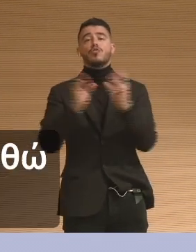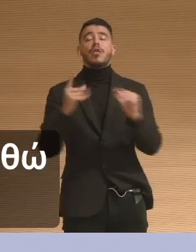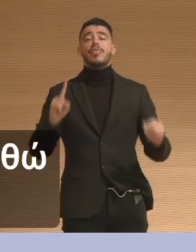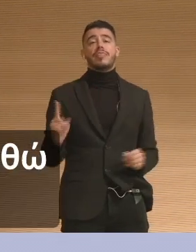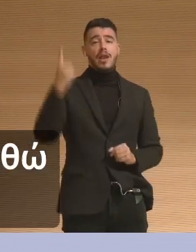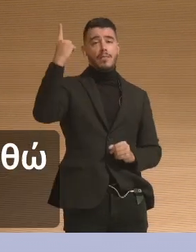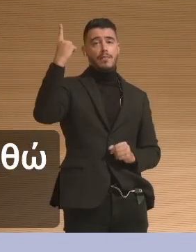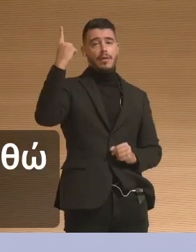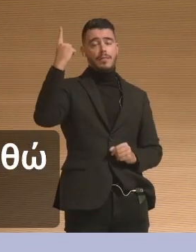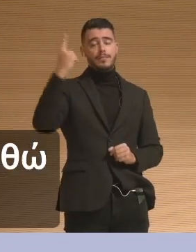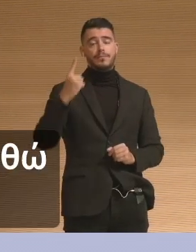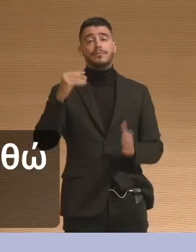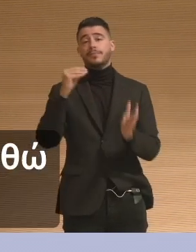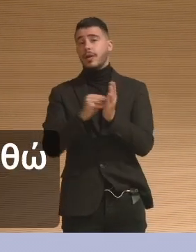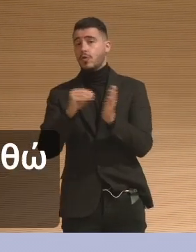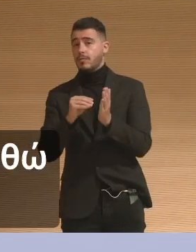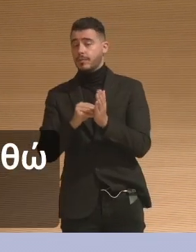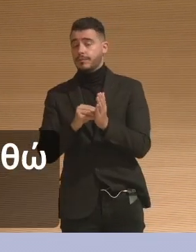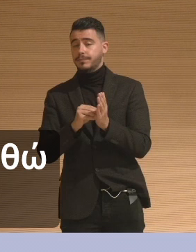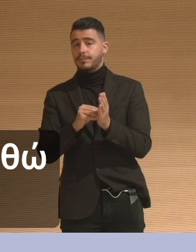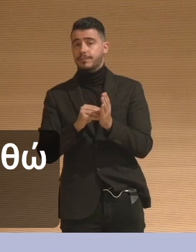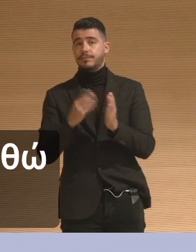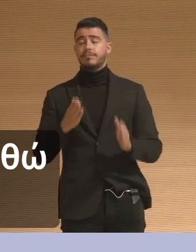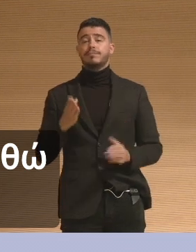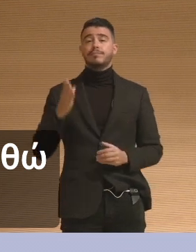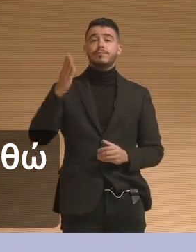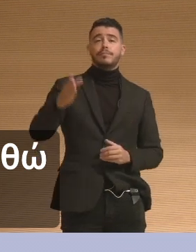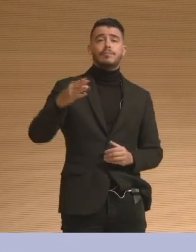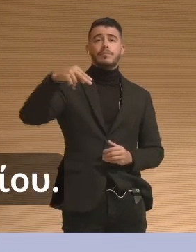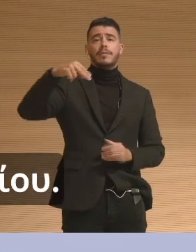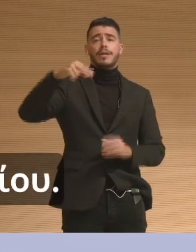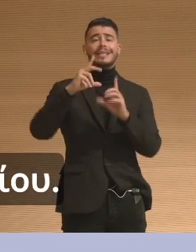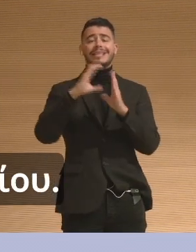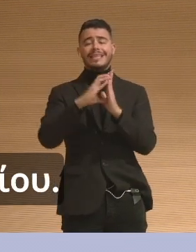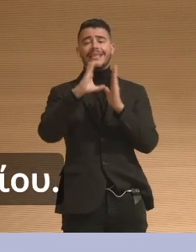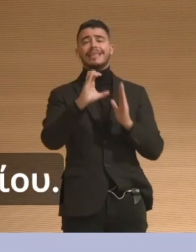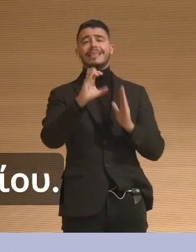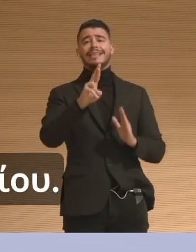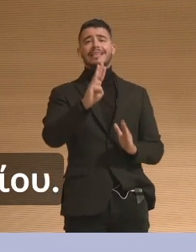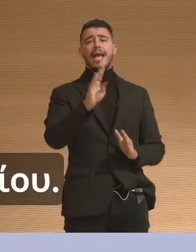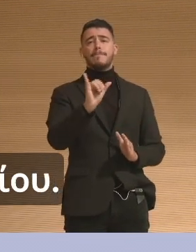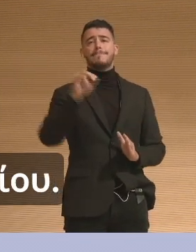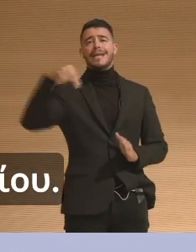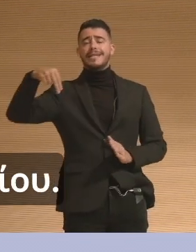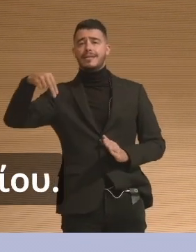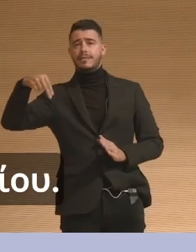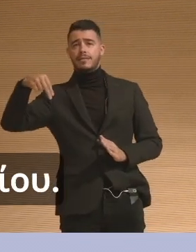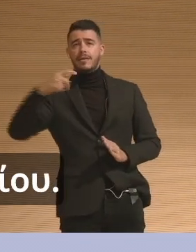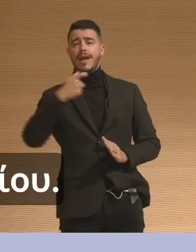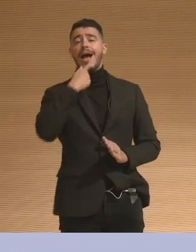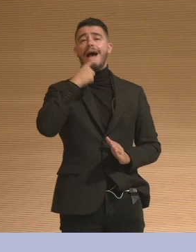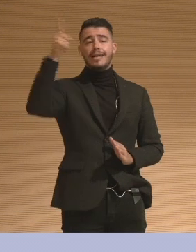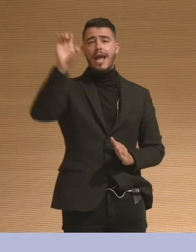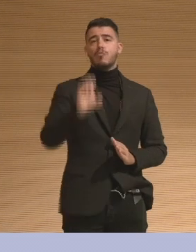off to Darby, England to the Darby Museum and Art Gallery. This institution has well-being in its